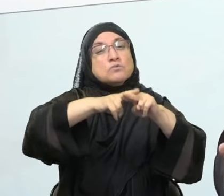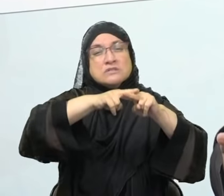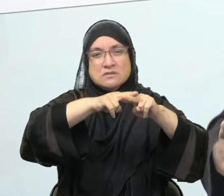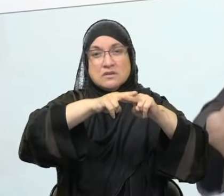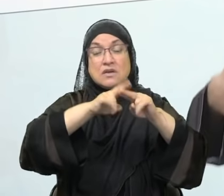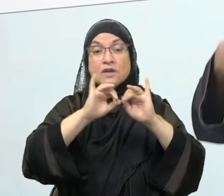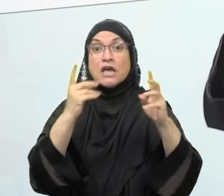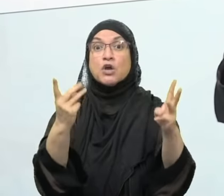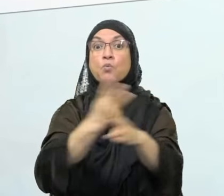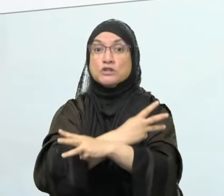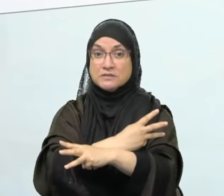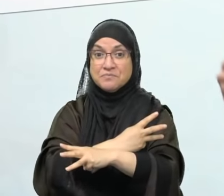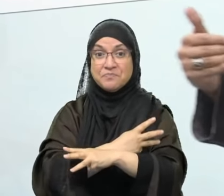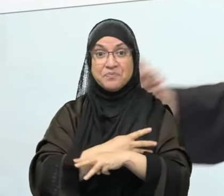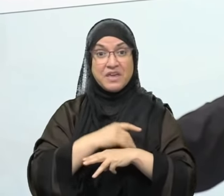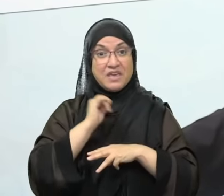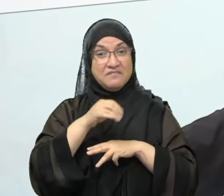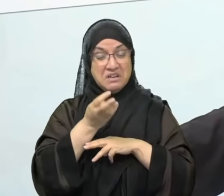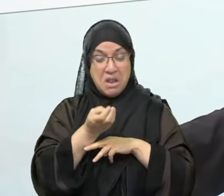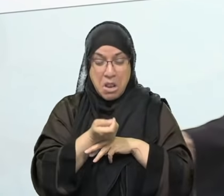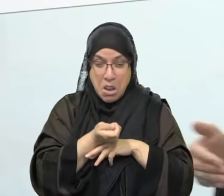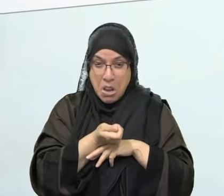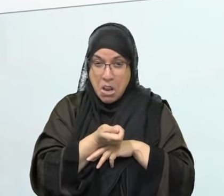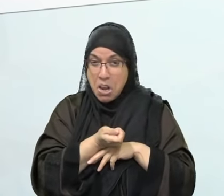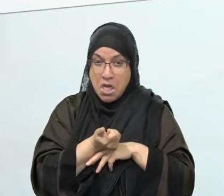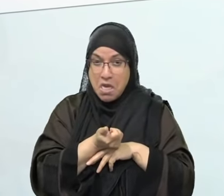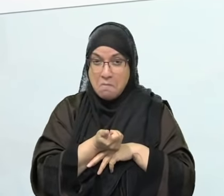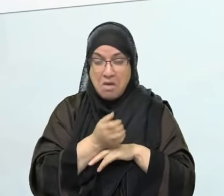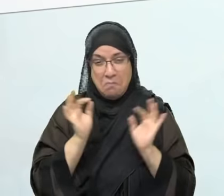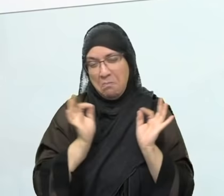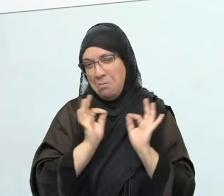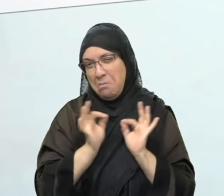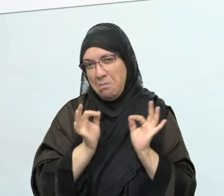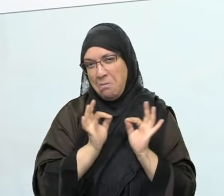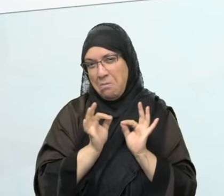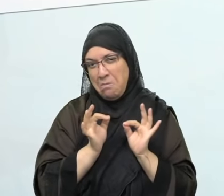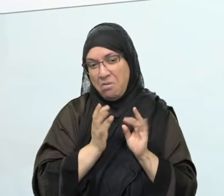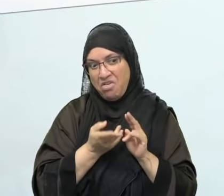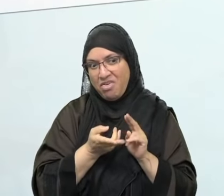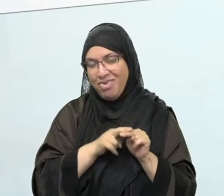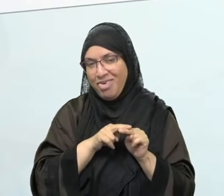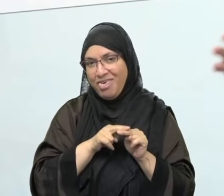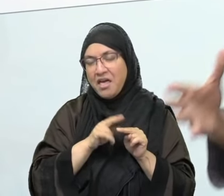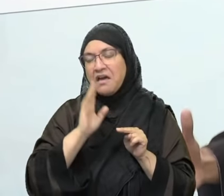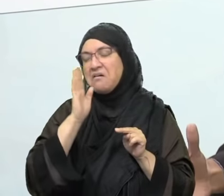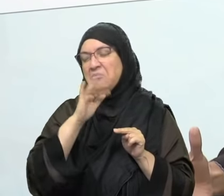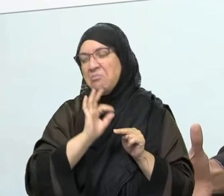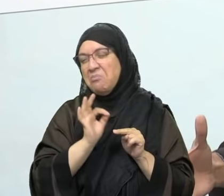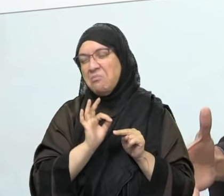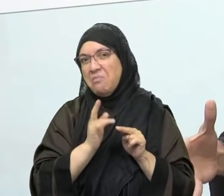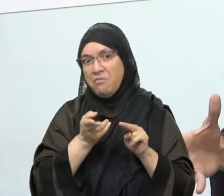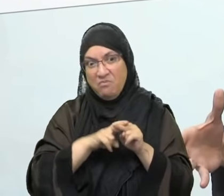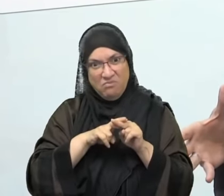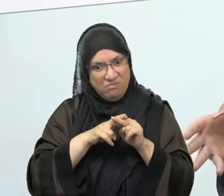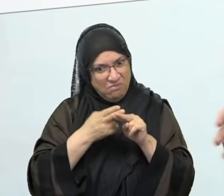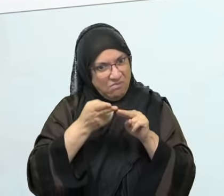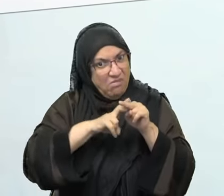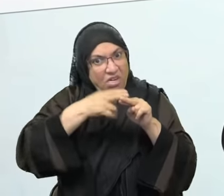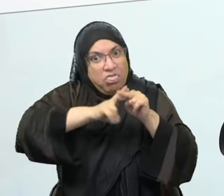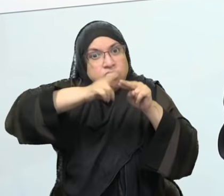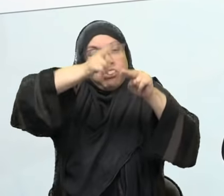lead to a big lie, a lie that worked here. You'll try to impose it here. You'll try to use it to your advantage here.